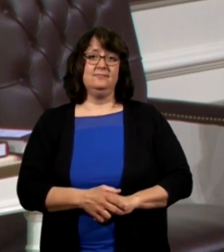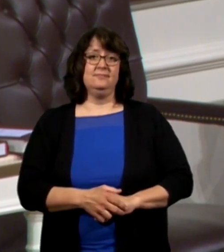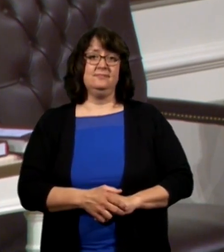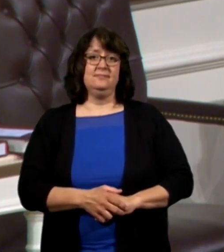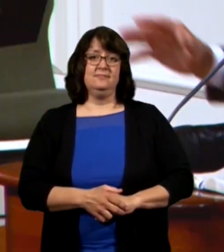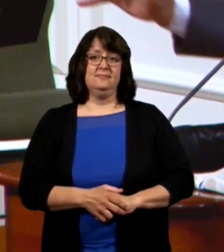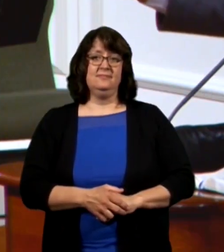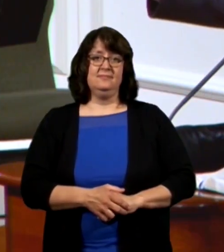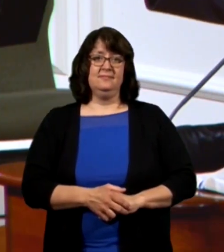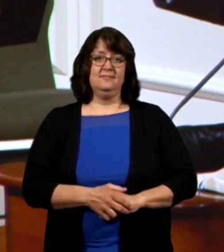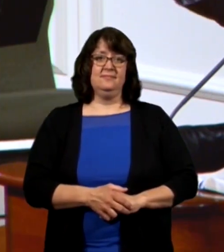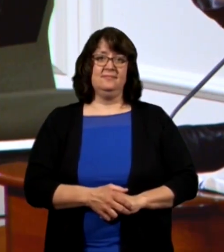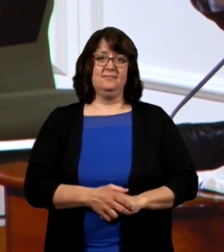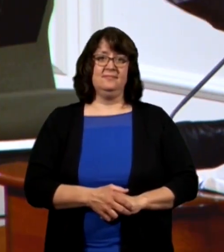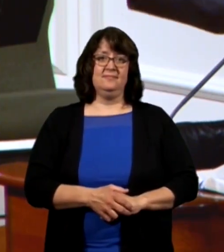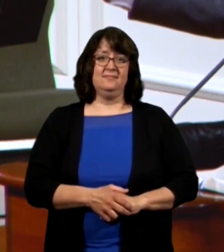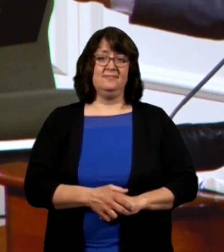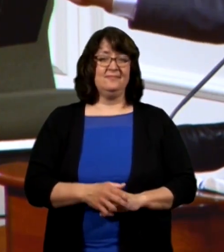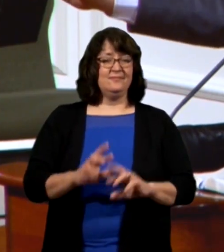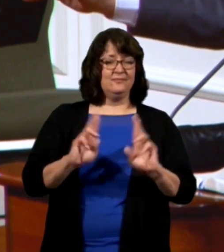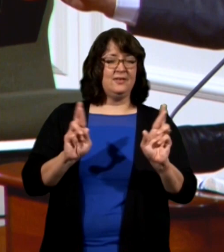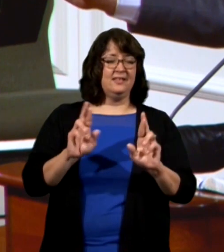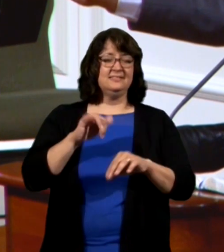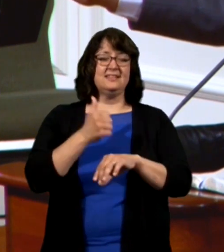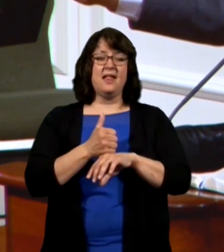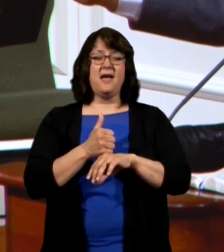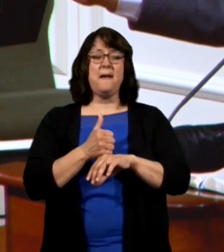a little bit of a setup